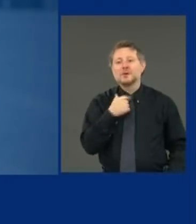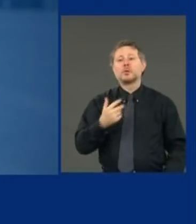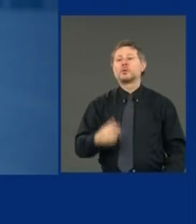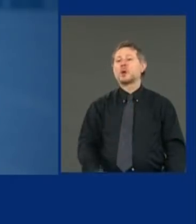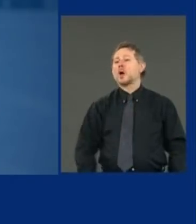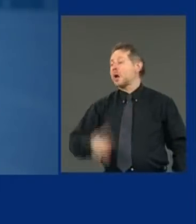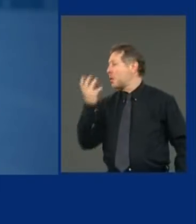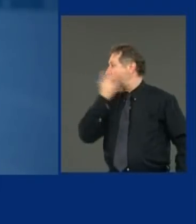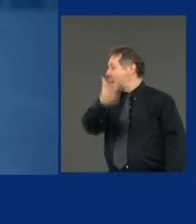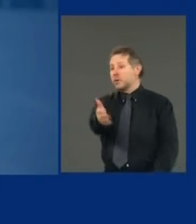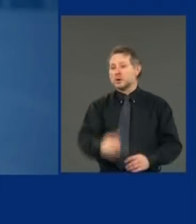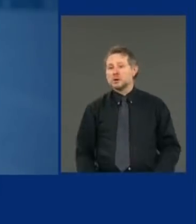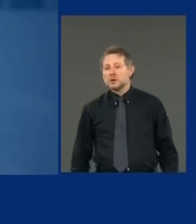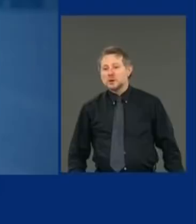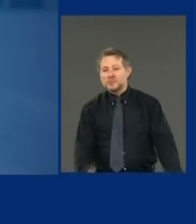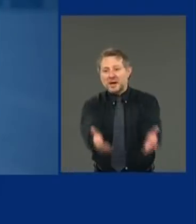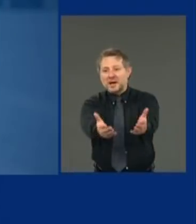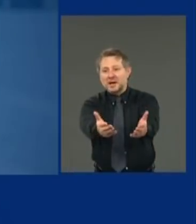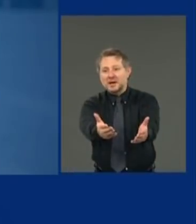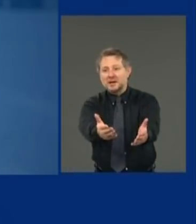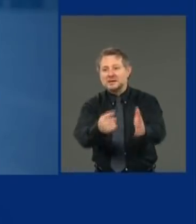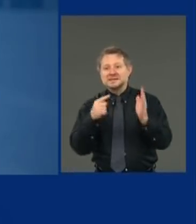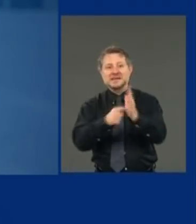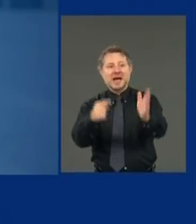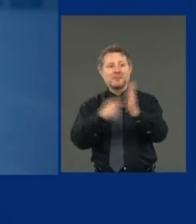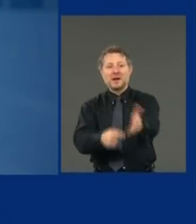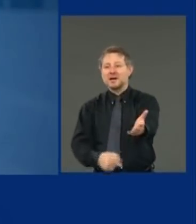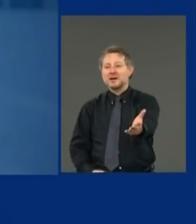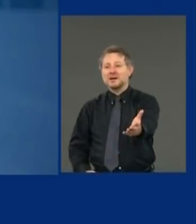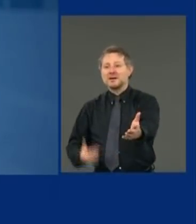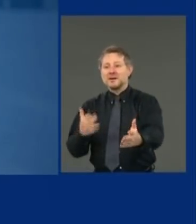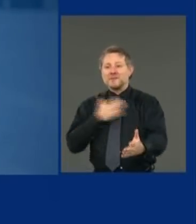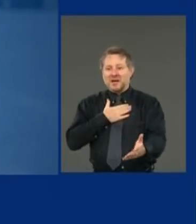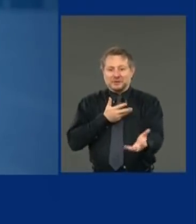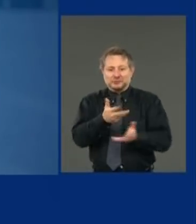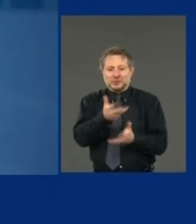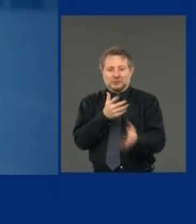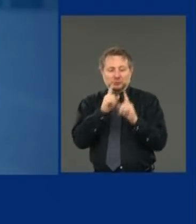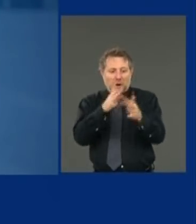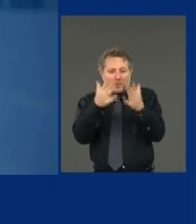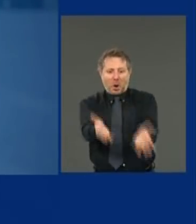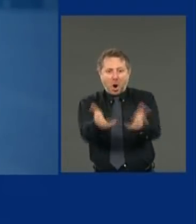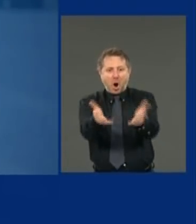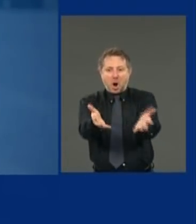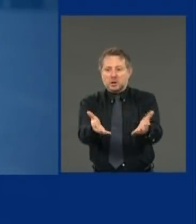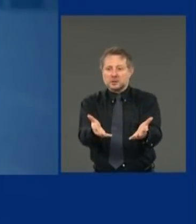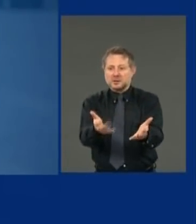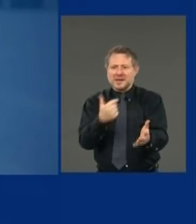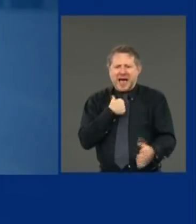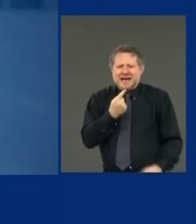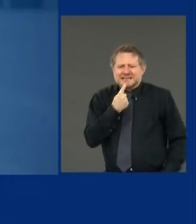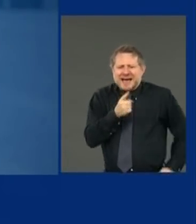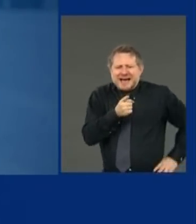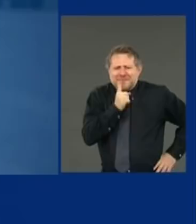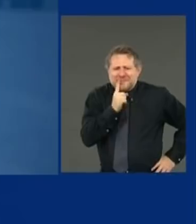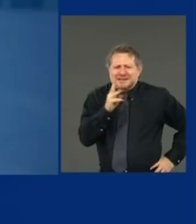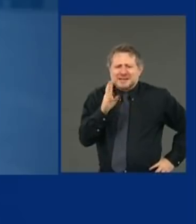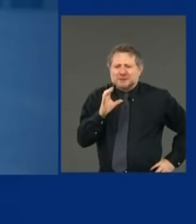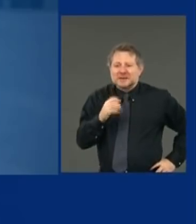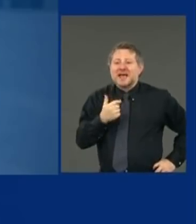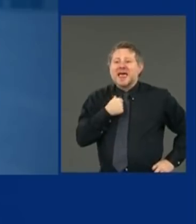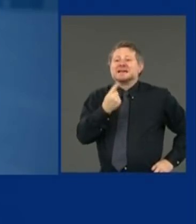this is emblematic of my interaction with the press. I did not say that. I said